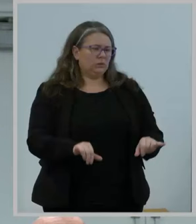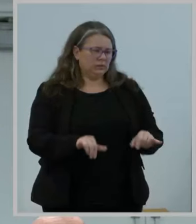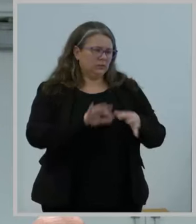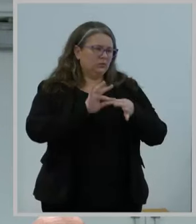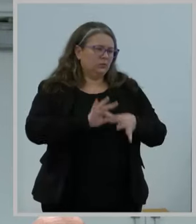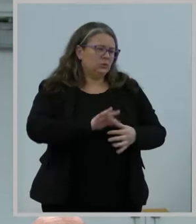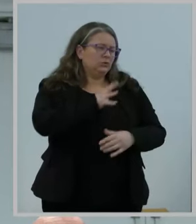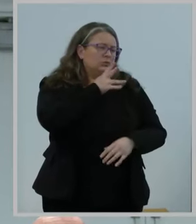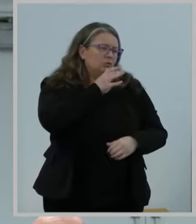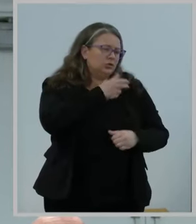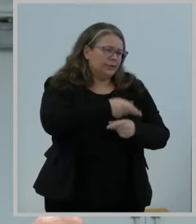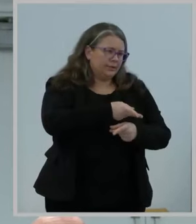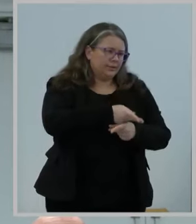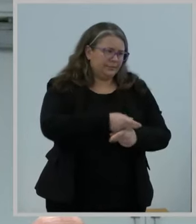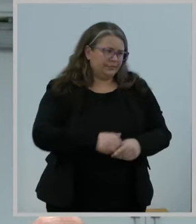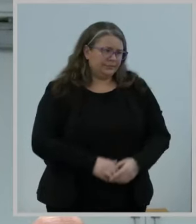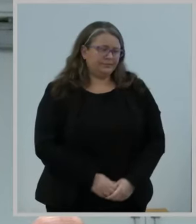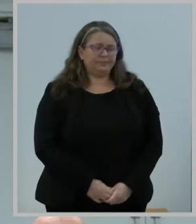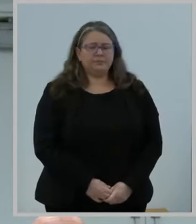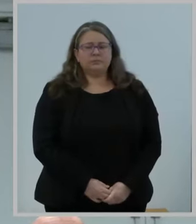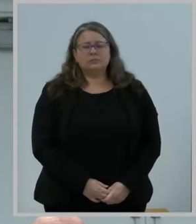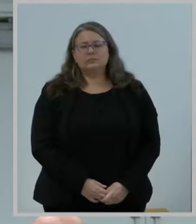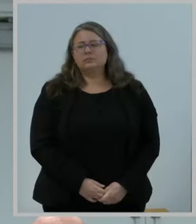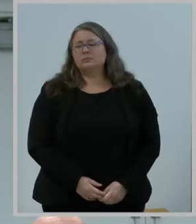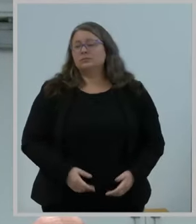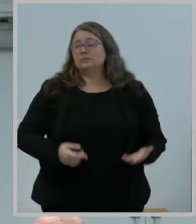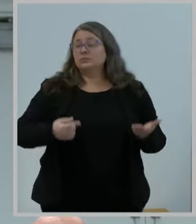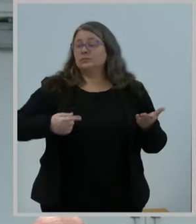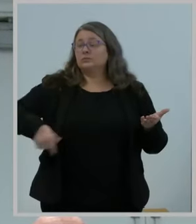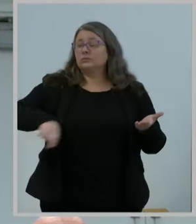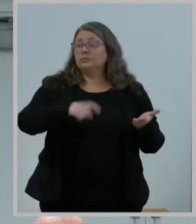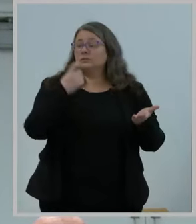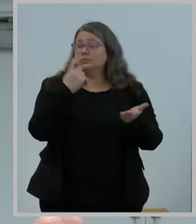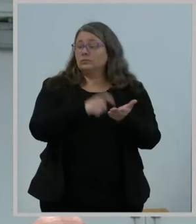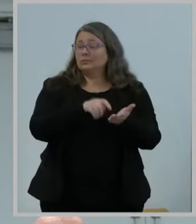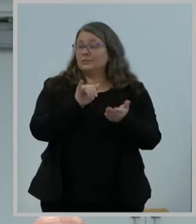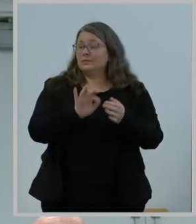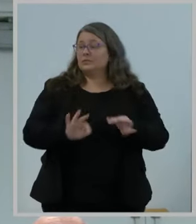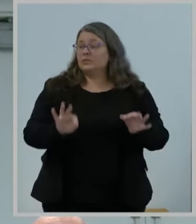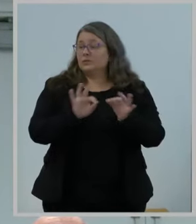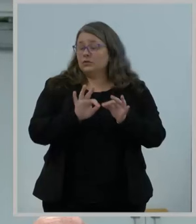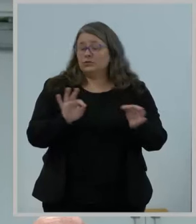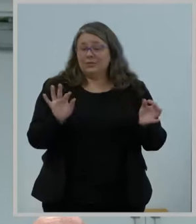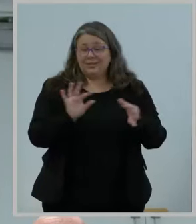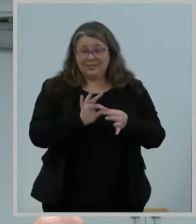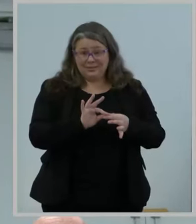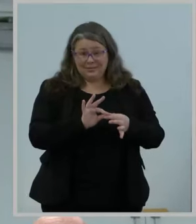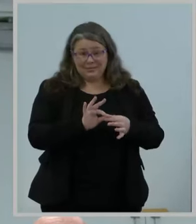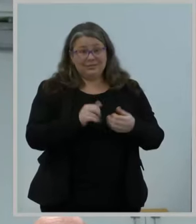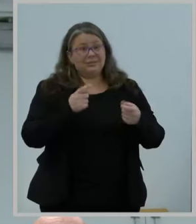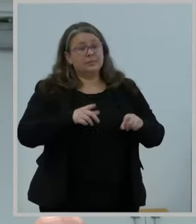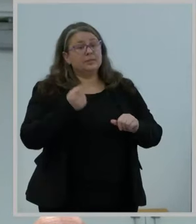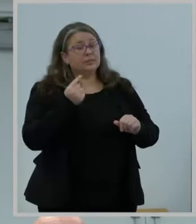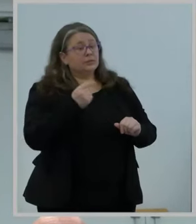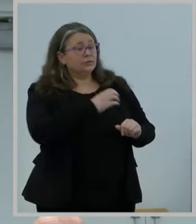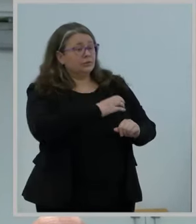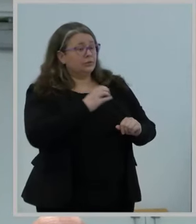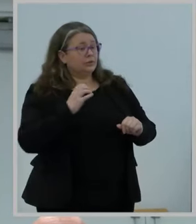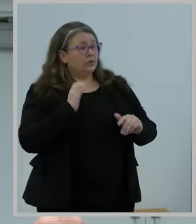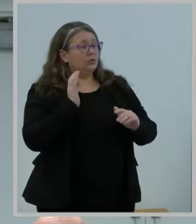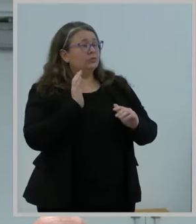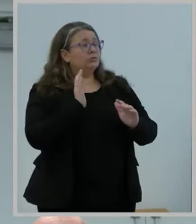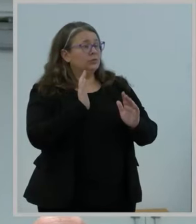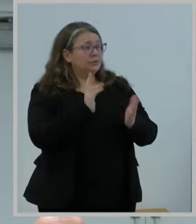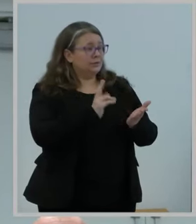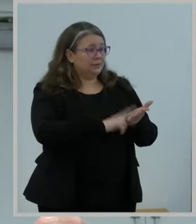Recognizing this critical link, last year, Congress passed and the President signed into law the Data Mapping to Save Mom's Lives